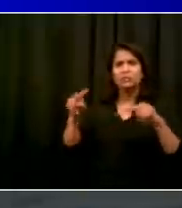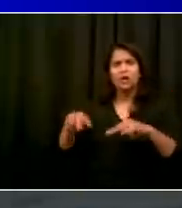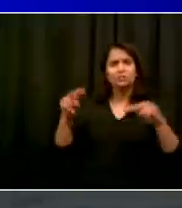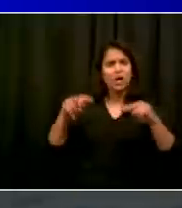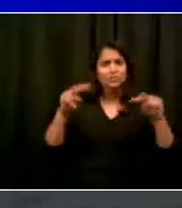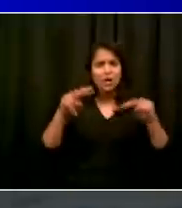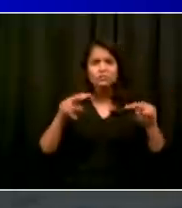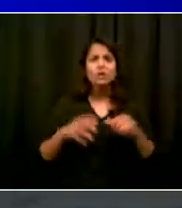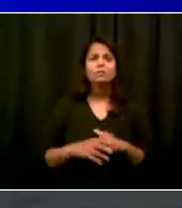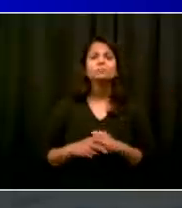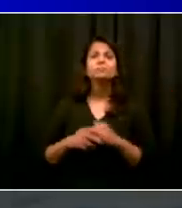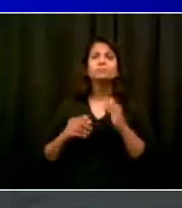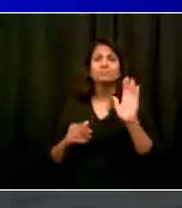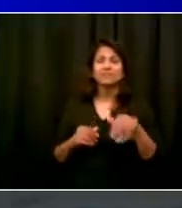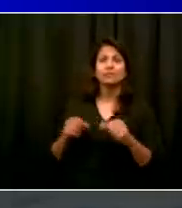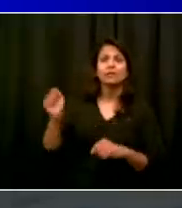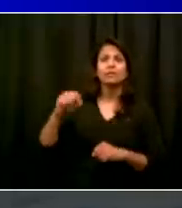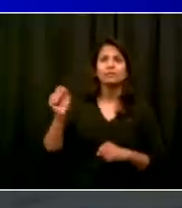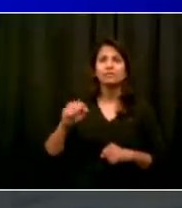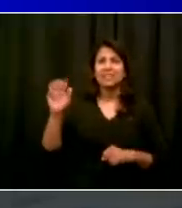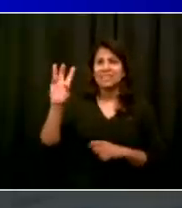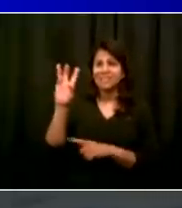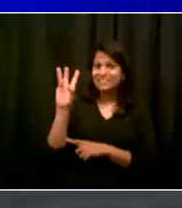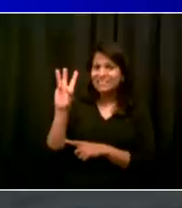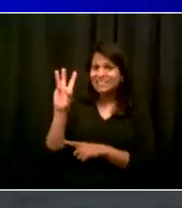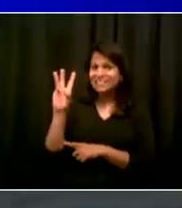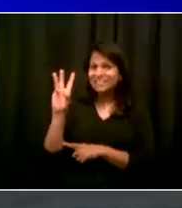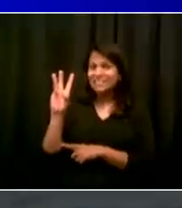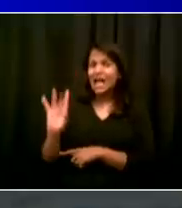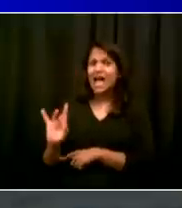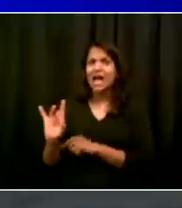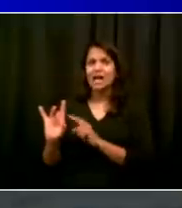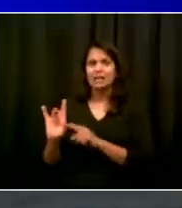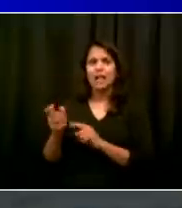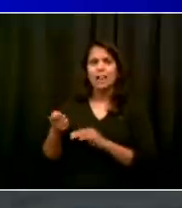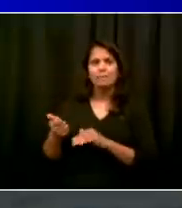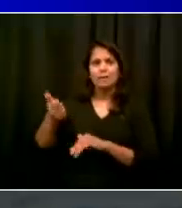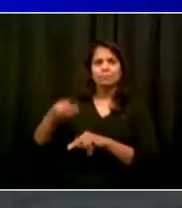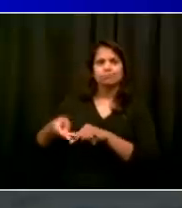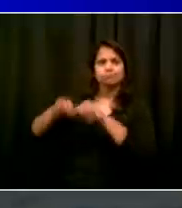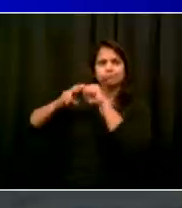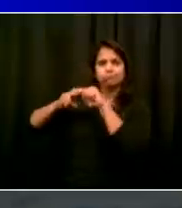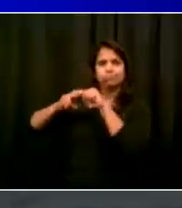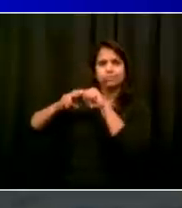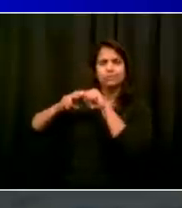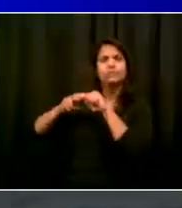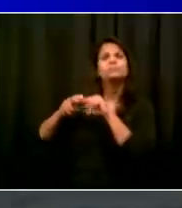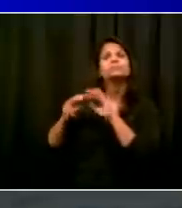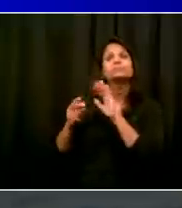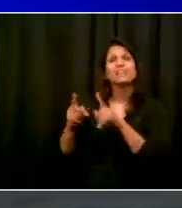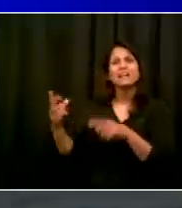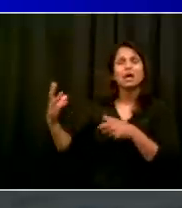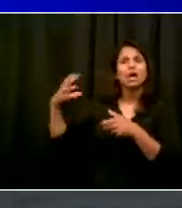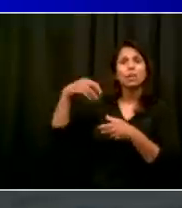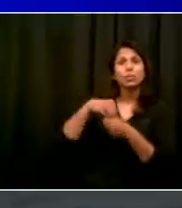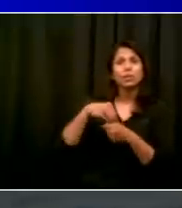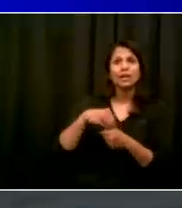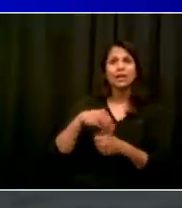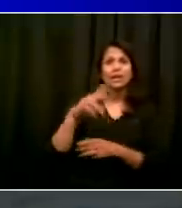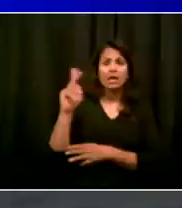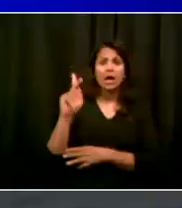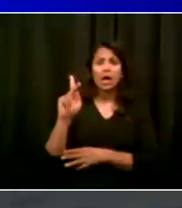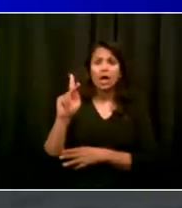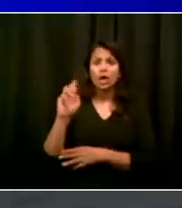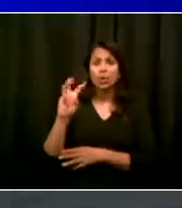neighborhoods, we see, unfortunately, an increase. And now the neighborhood of Kew Gardens has surpassed that 3% level we're watching